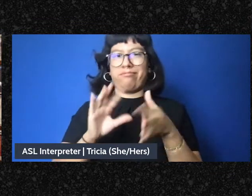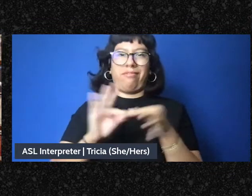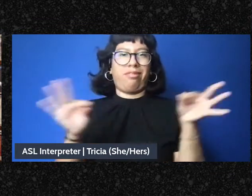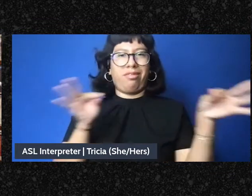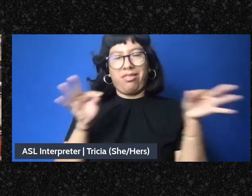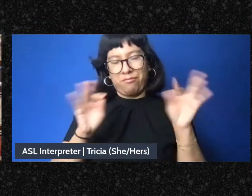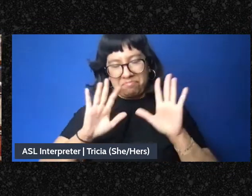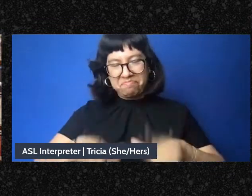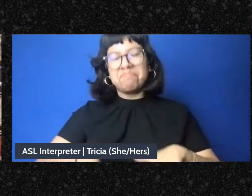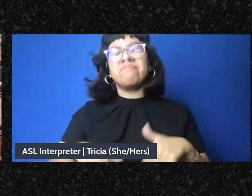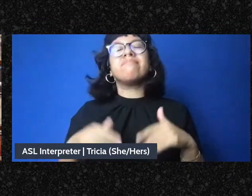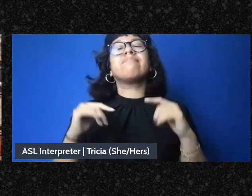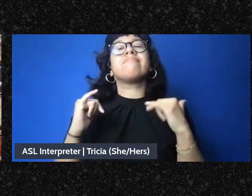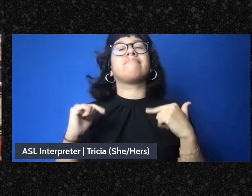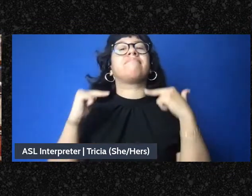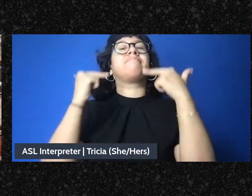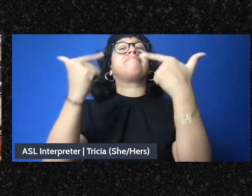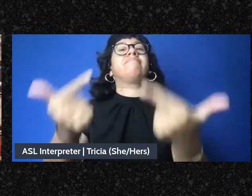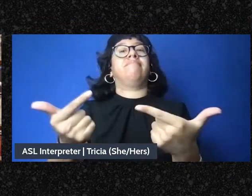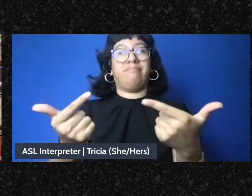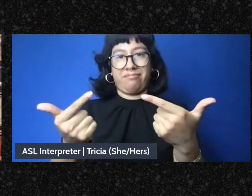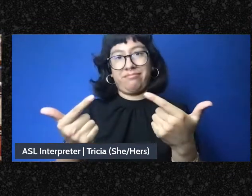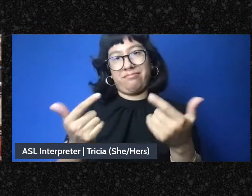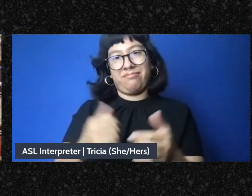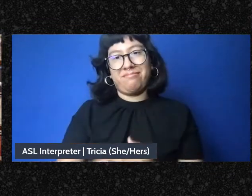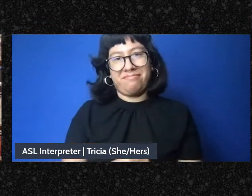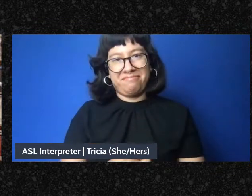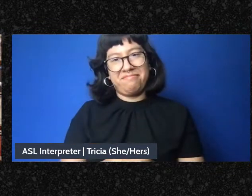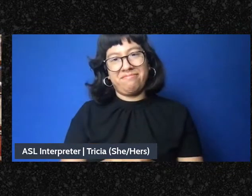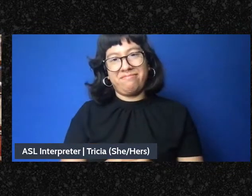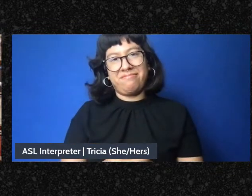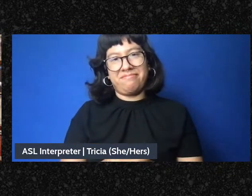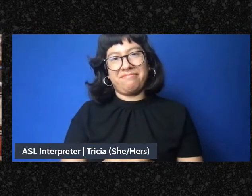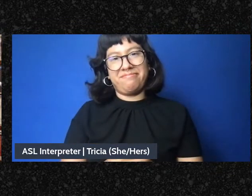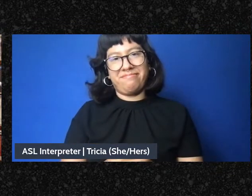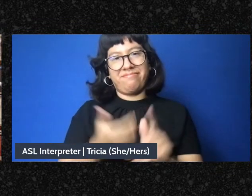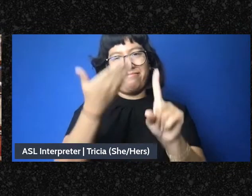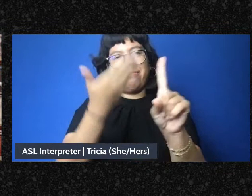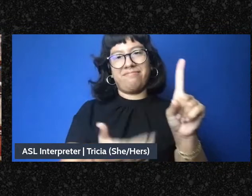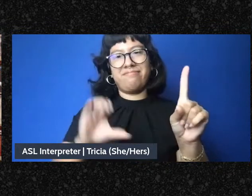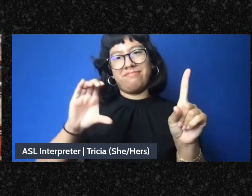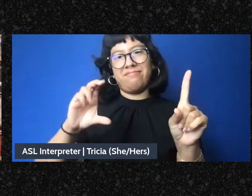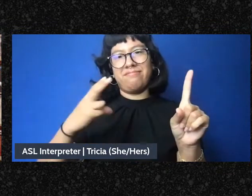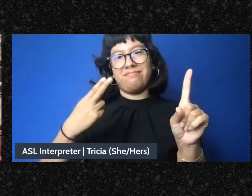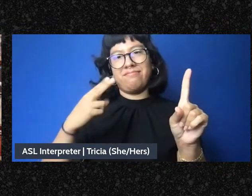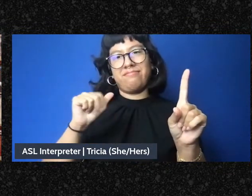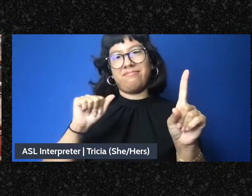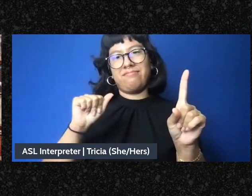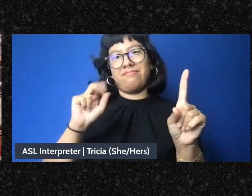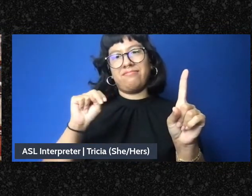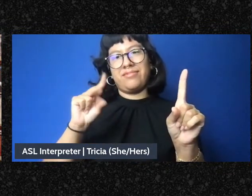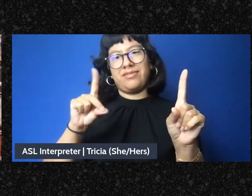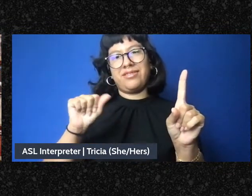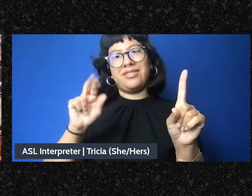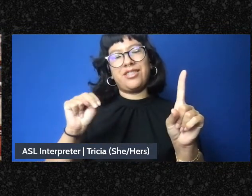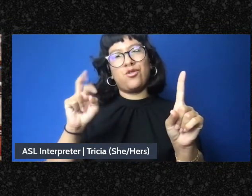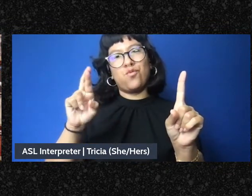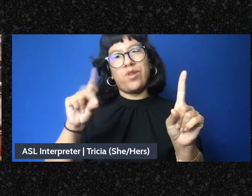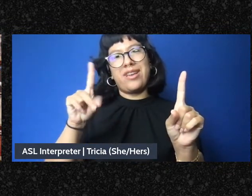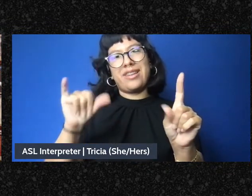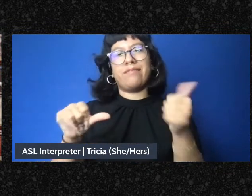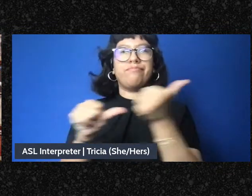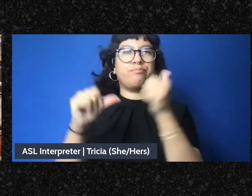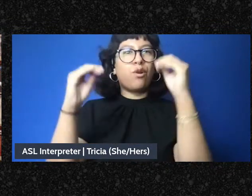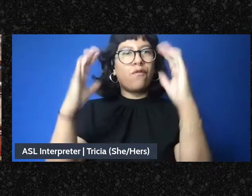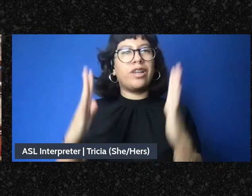turn the floor over to Chandon Reddy, Associate Professor of the University of